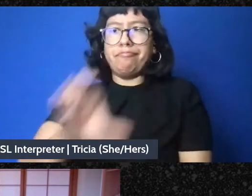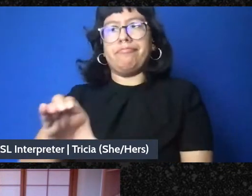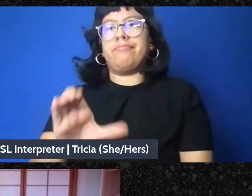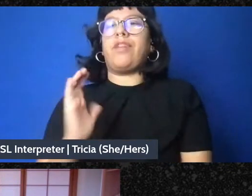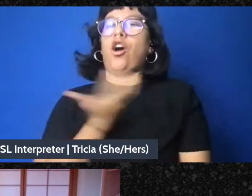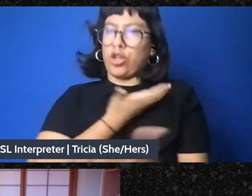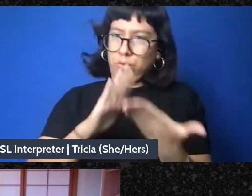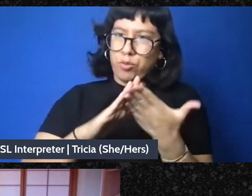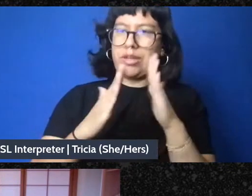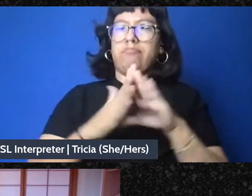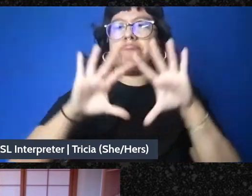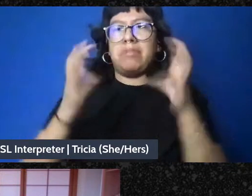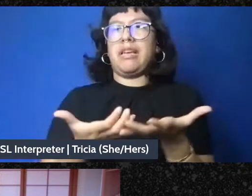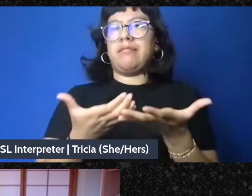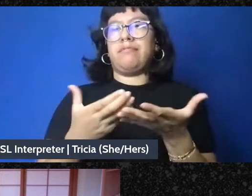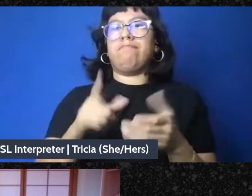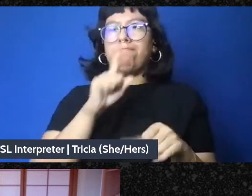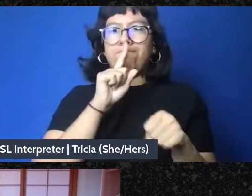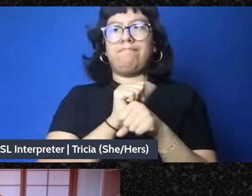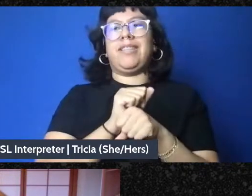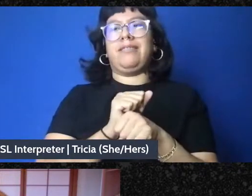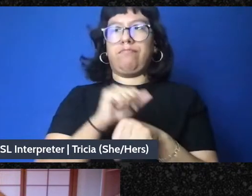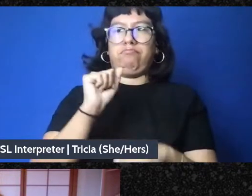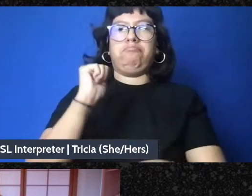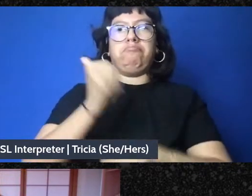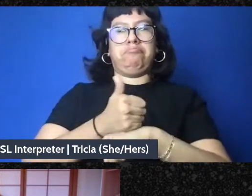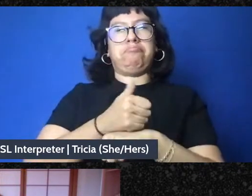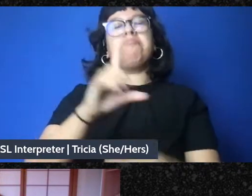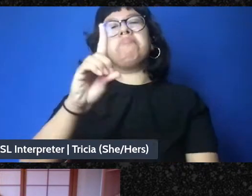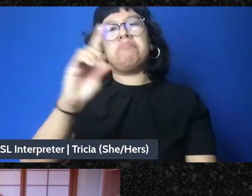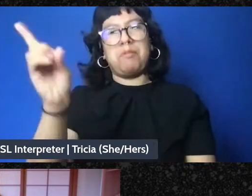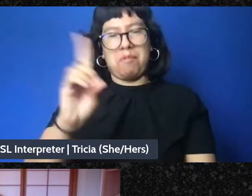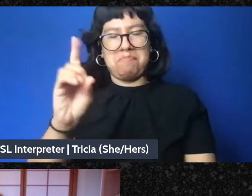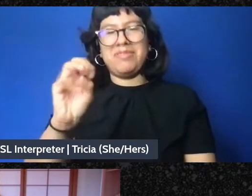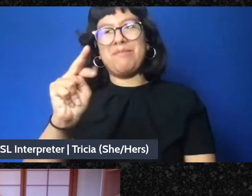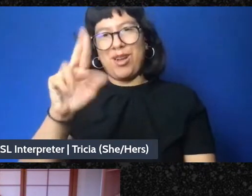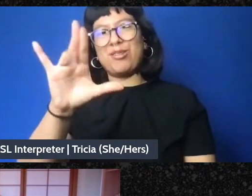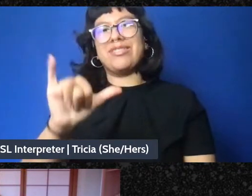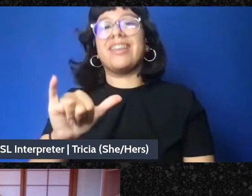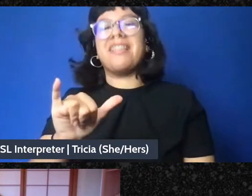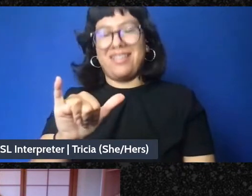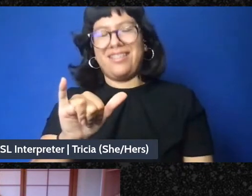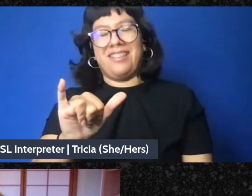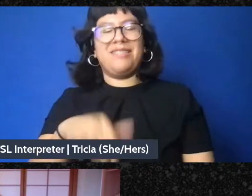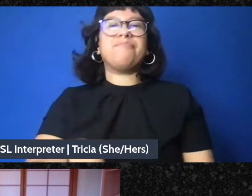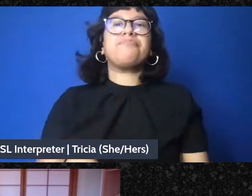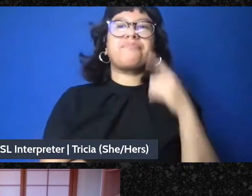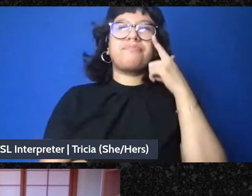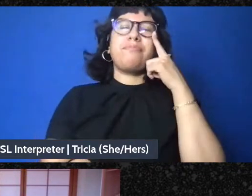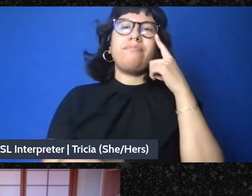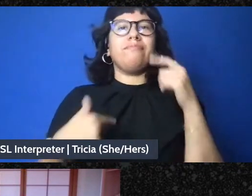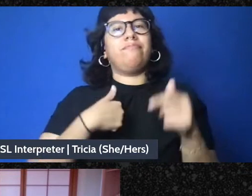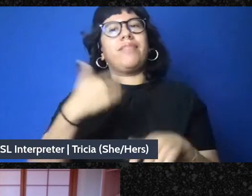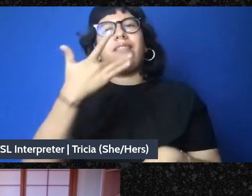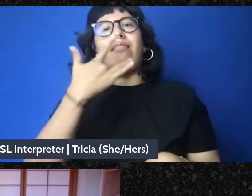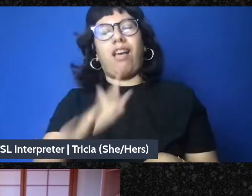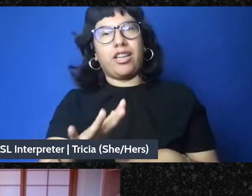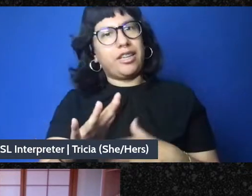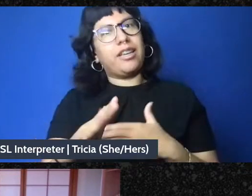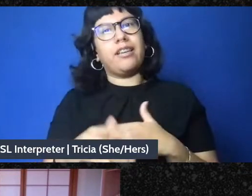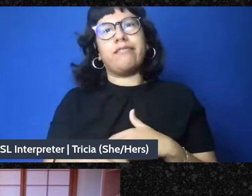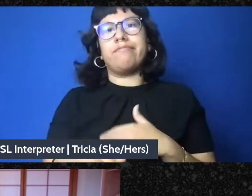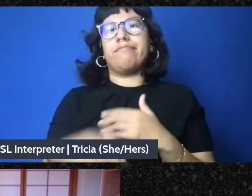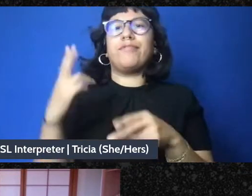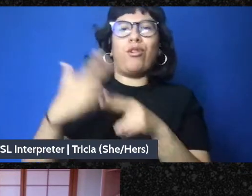I think we have to be a little bit humble about what we can and cannot do. You know, my, I, I, I'm, I'm lucky enough to call